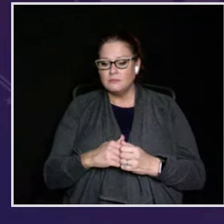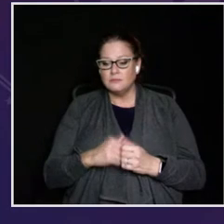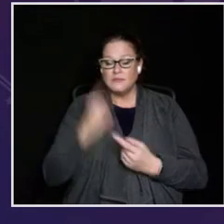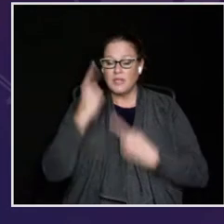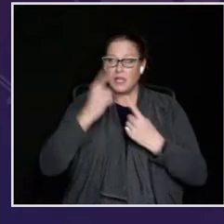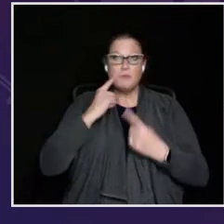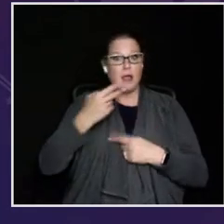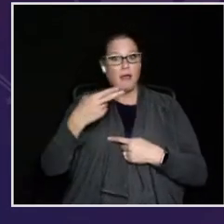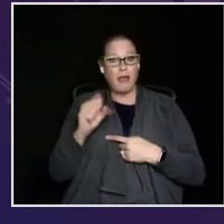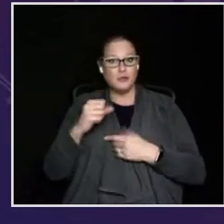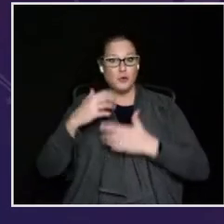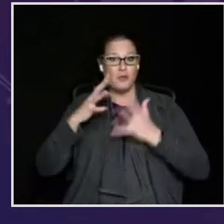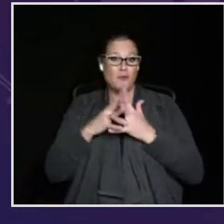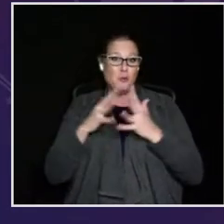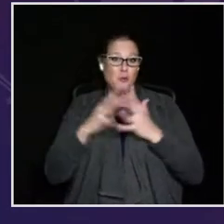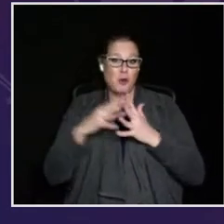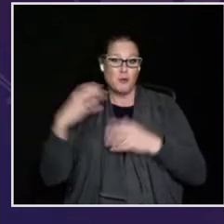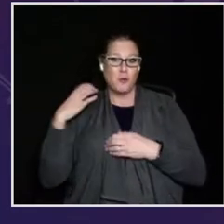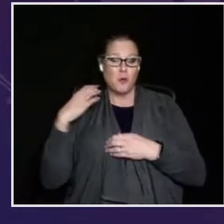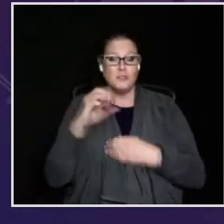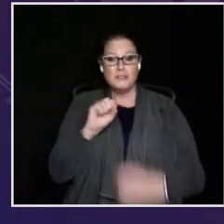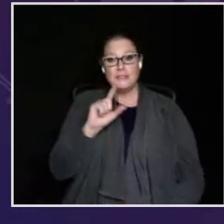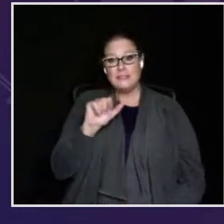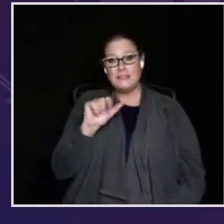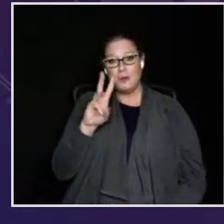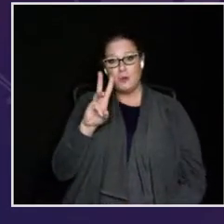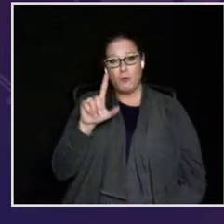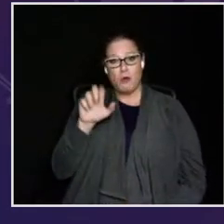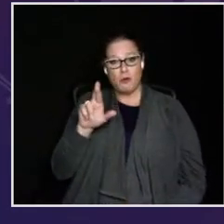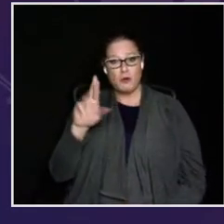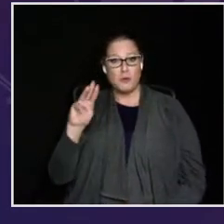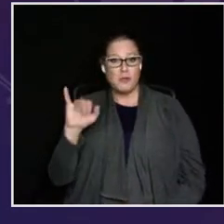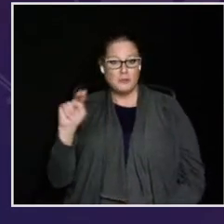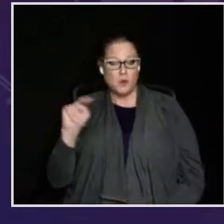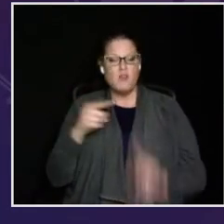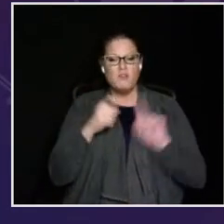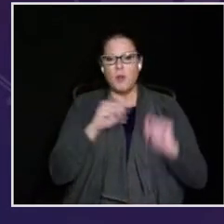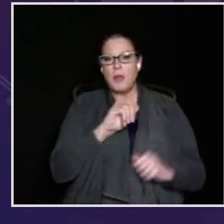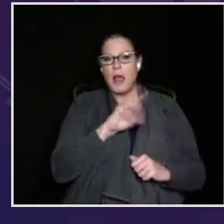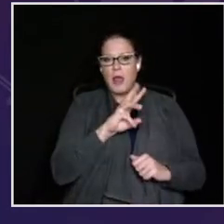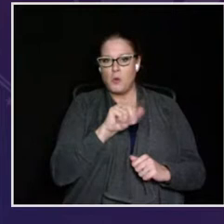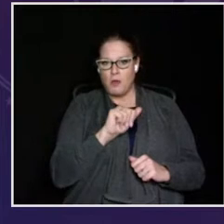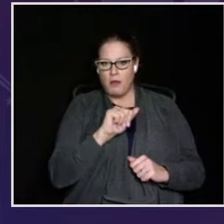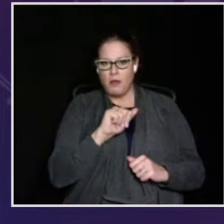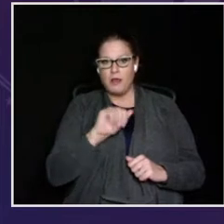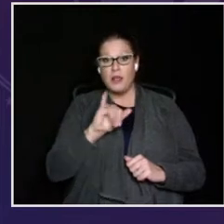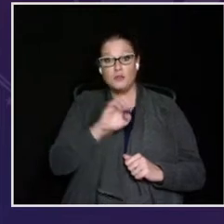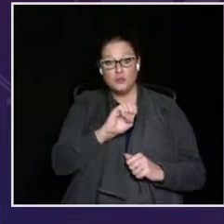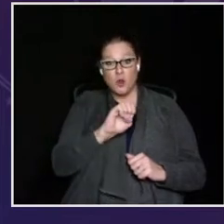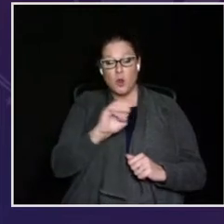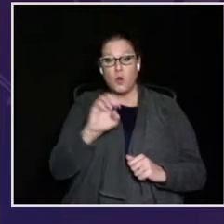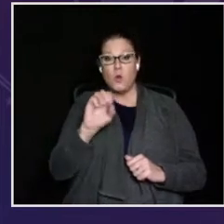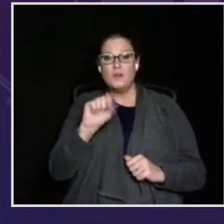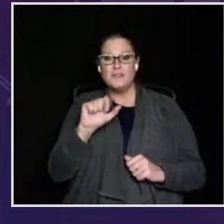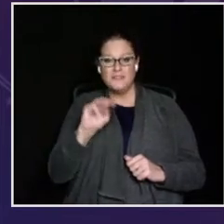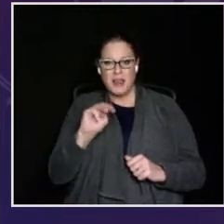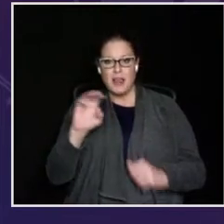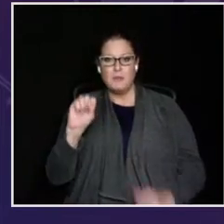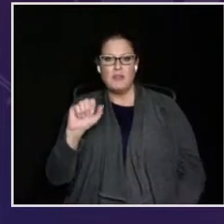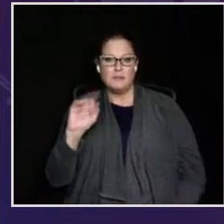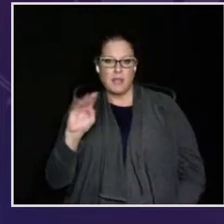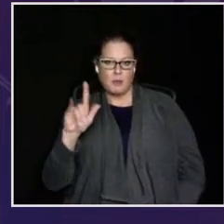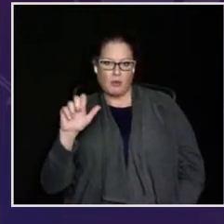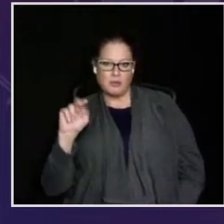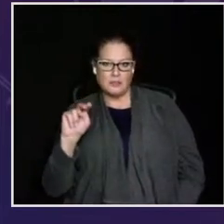country as civilians. I'm also thinking of one of my high school football coaches back in Stillwater, Minnesota, an Iowan,